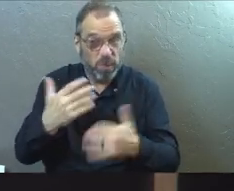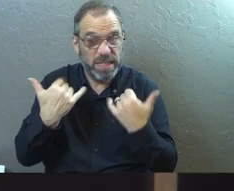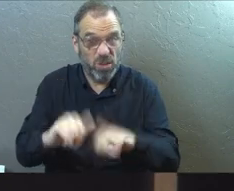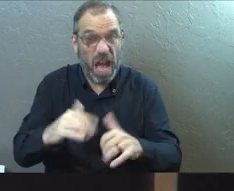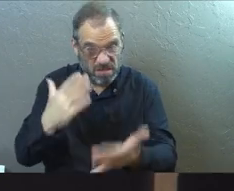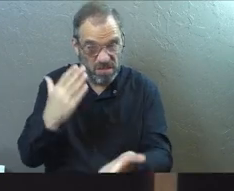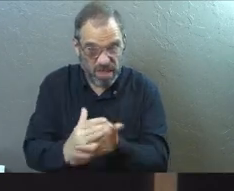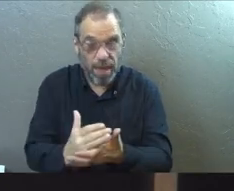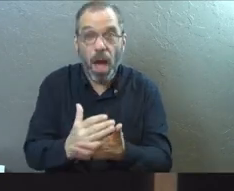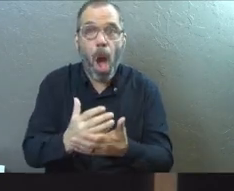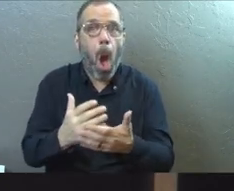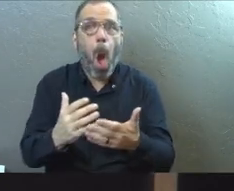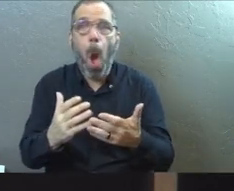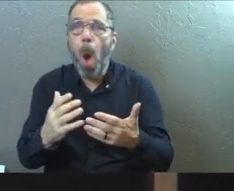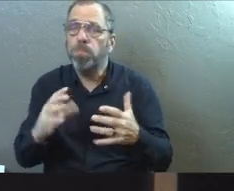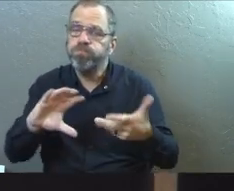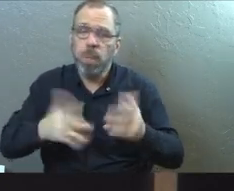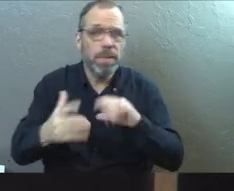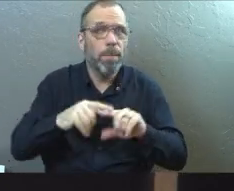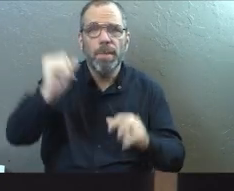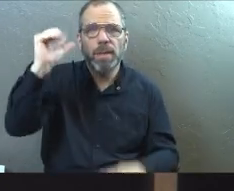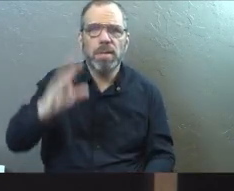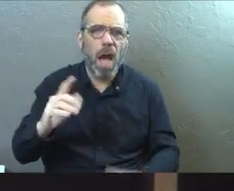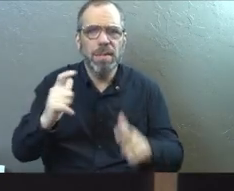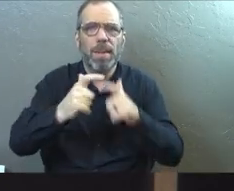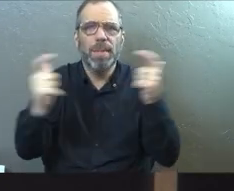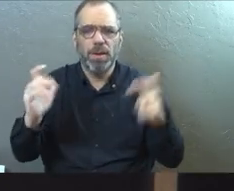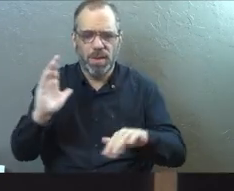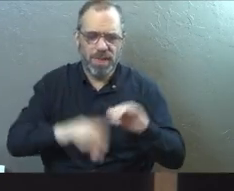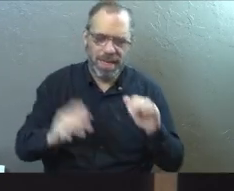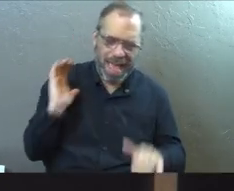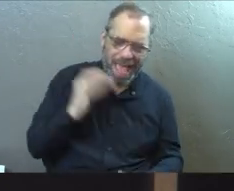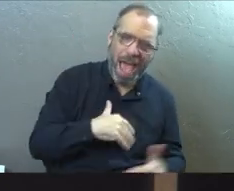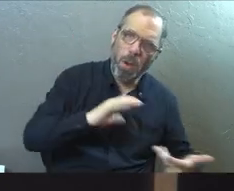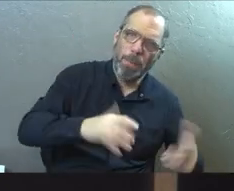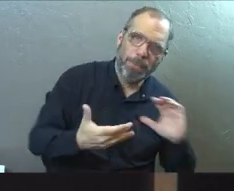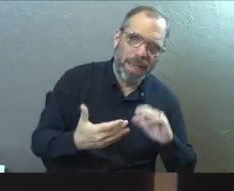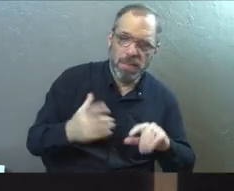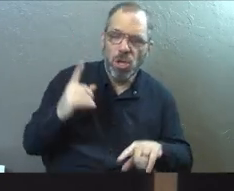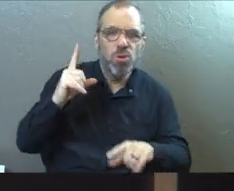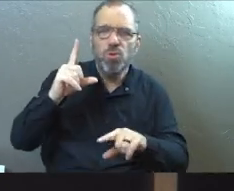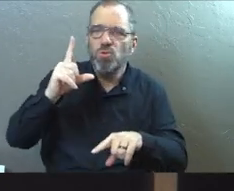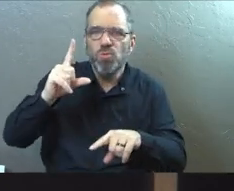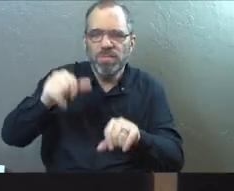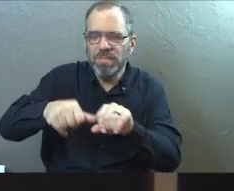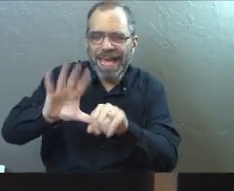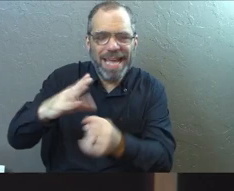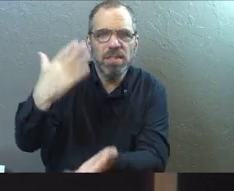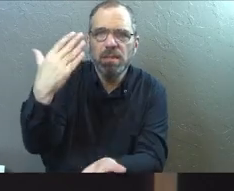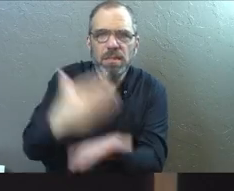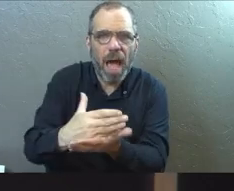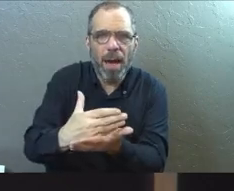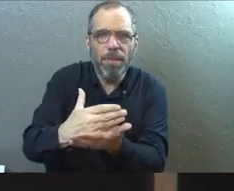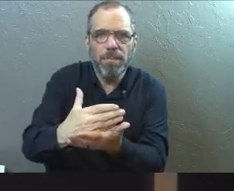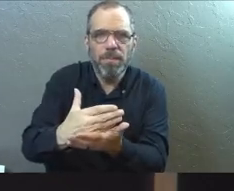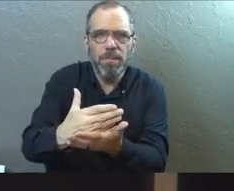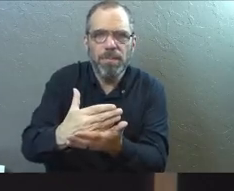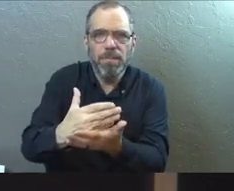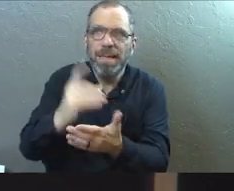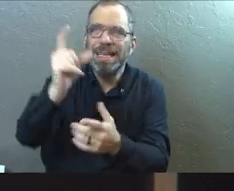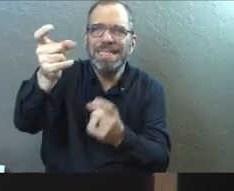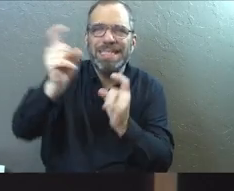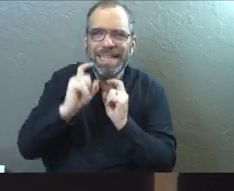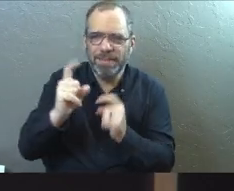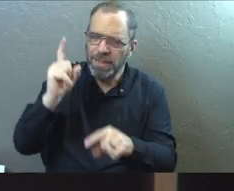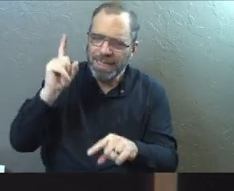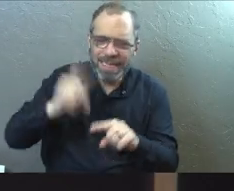encouragement to us is we may be a mess but our God is always bigger than our mess. We cannot stop his good news. We cannot stop the gift